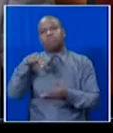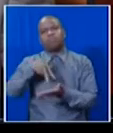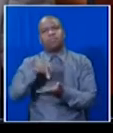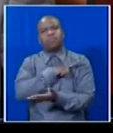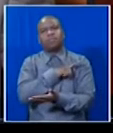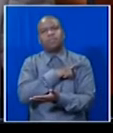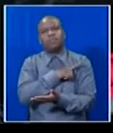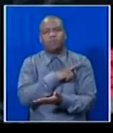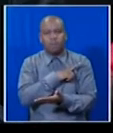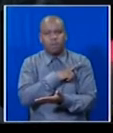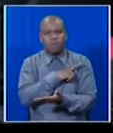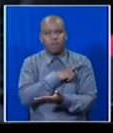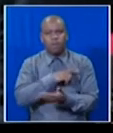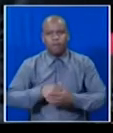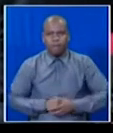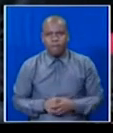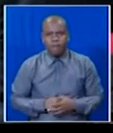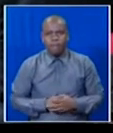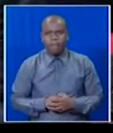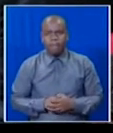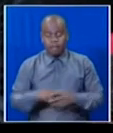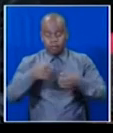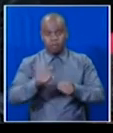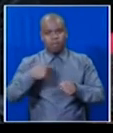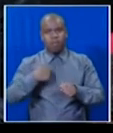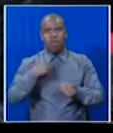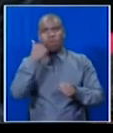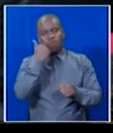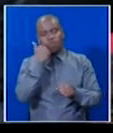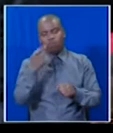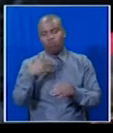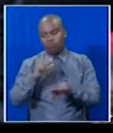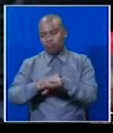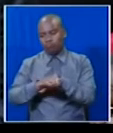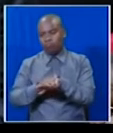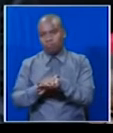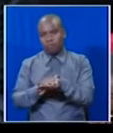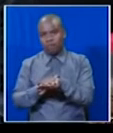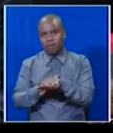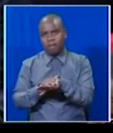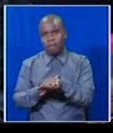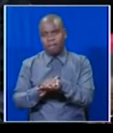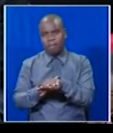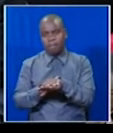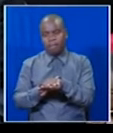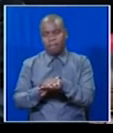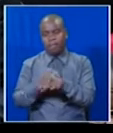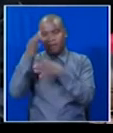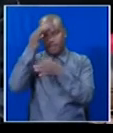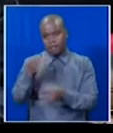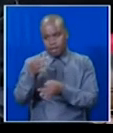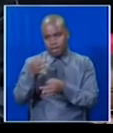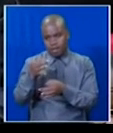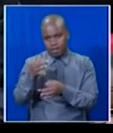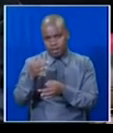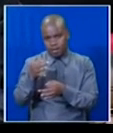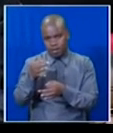No, no, no, Chair, wanted you to rule that intervention by the